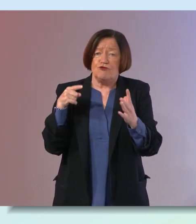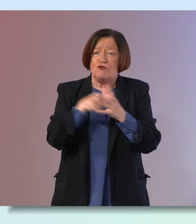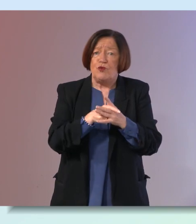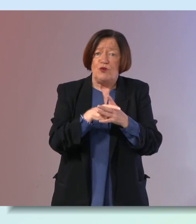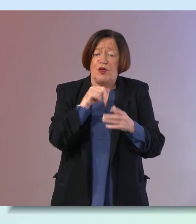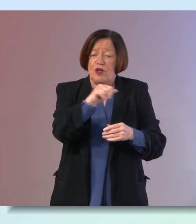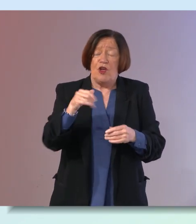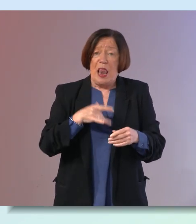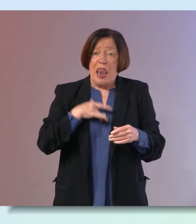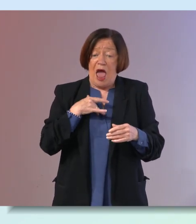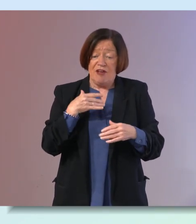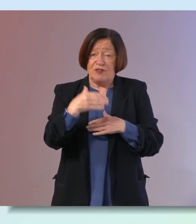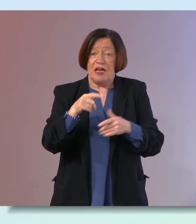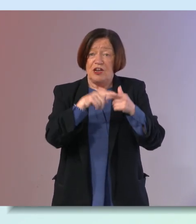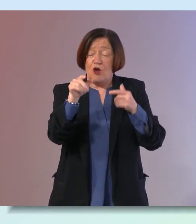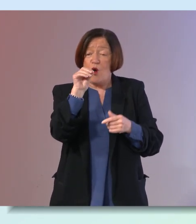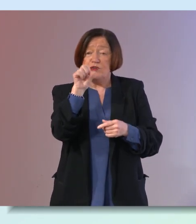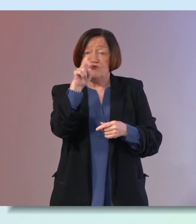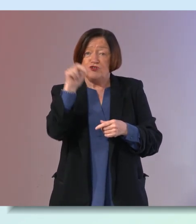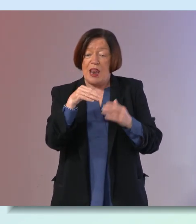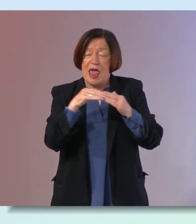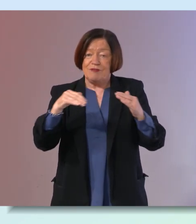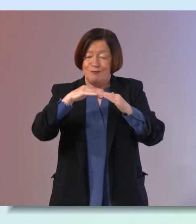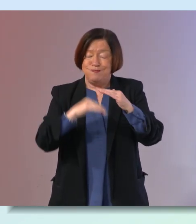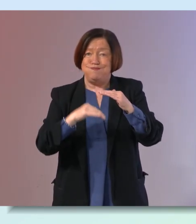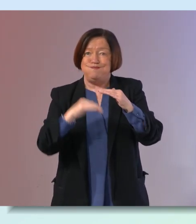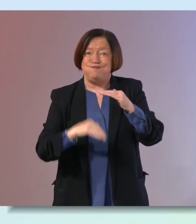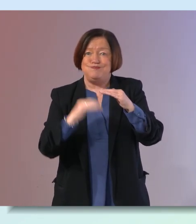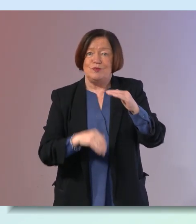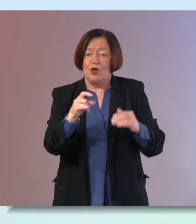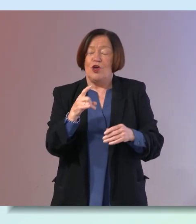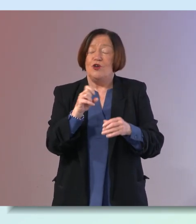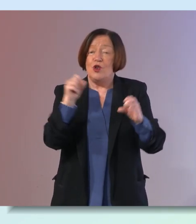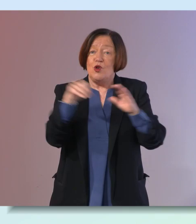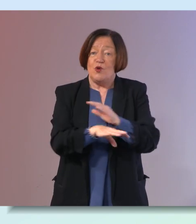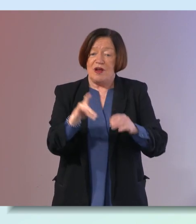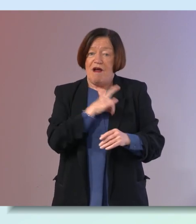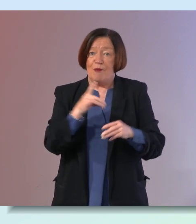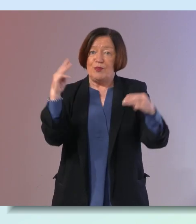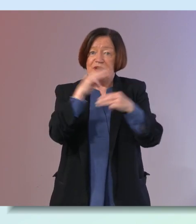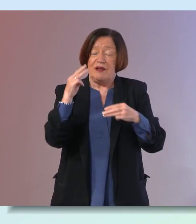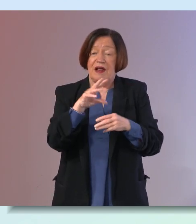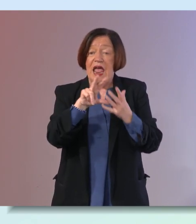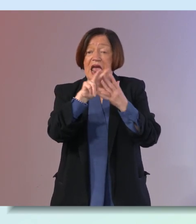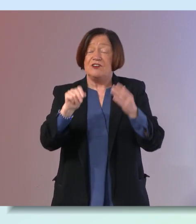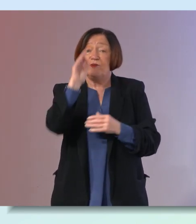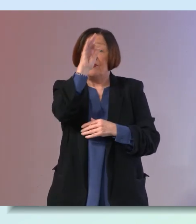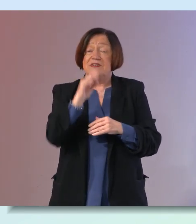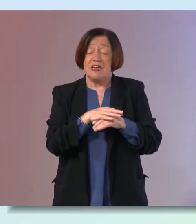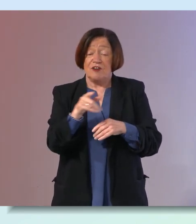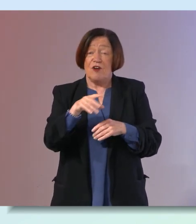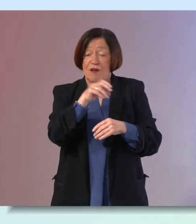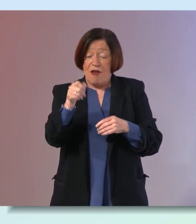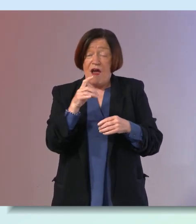ovarian lifespan and your estrogen level starts to drop you lose the cardiac protection 80 of premature heart disease